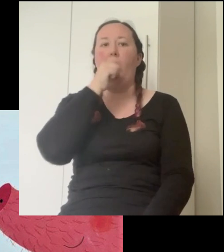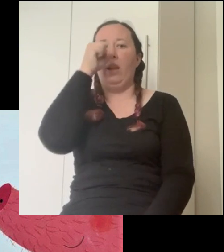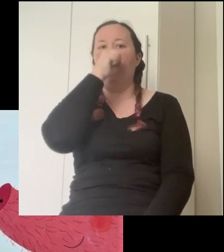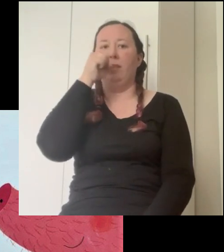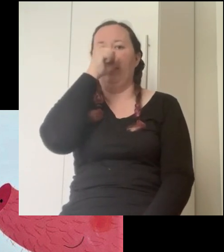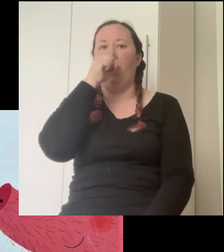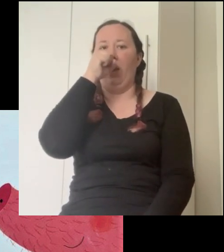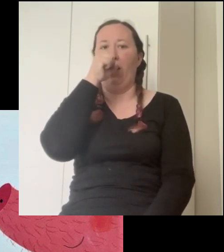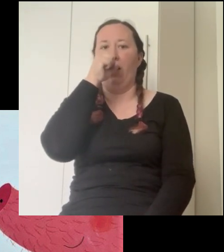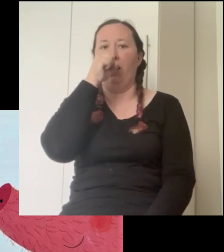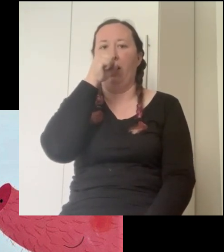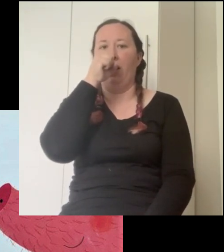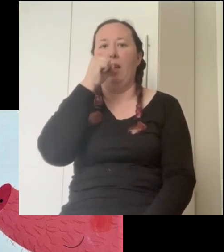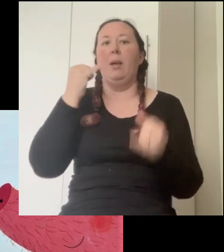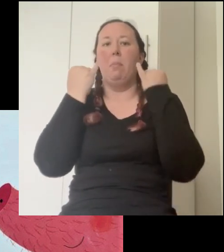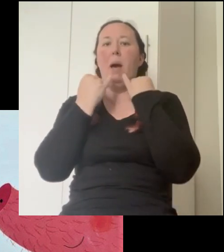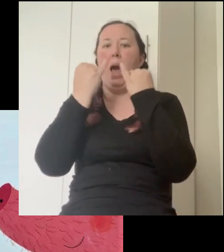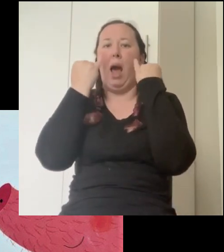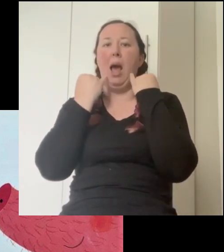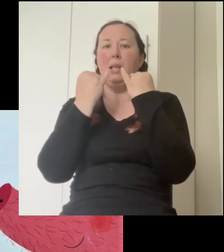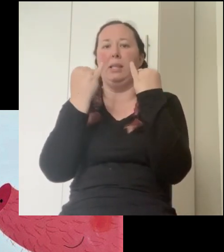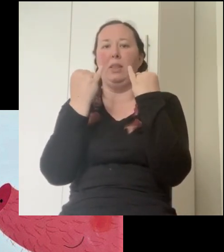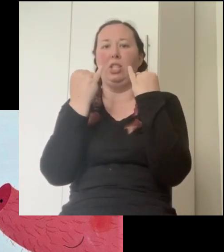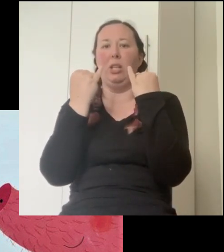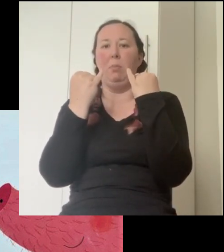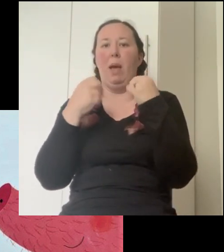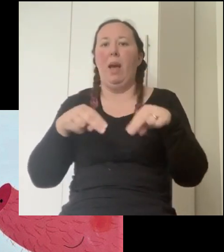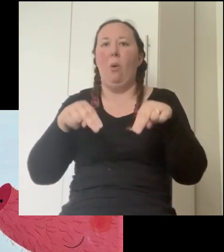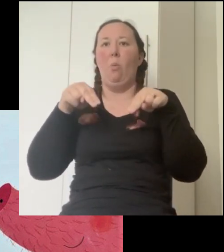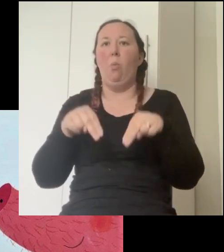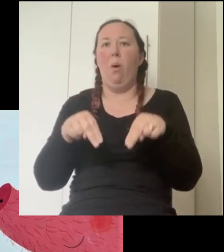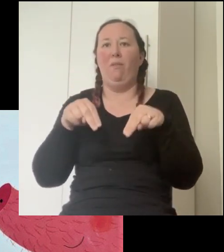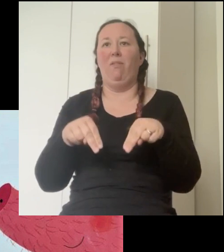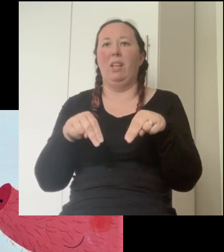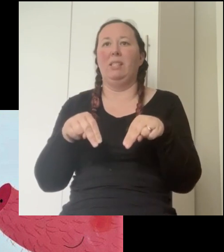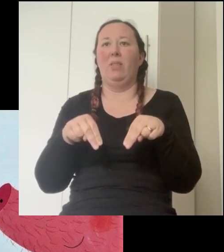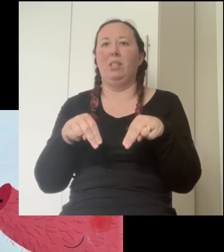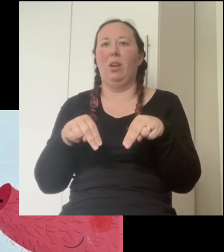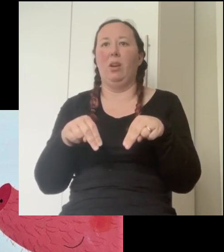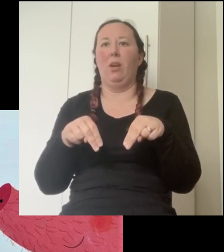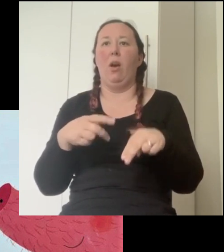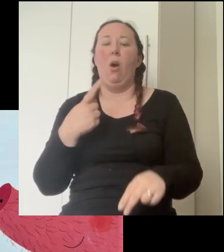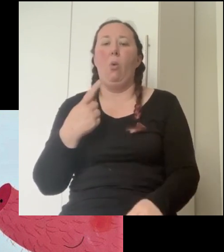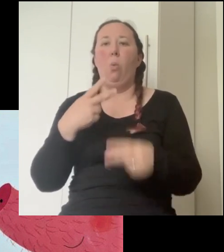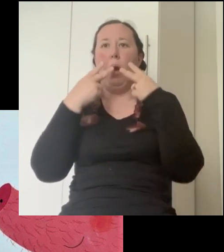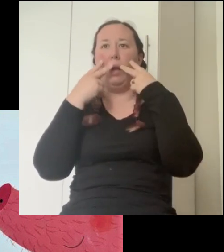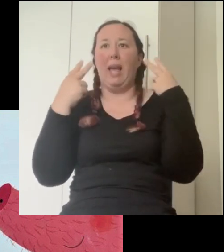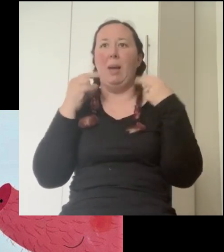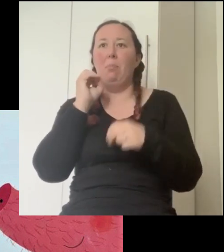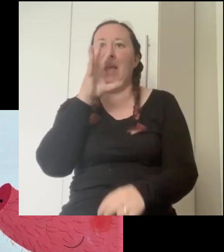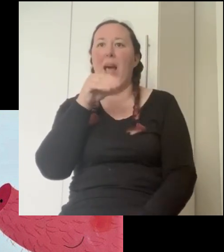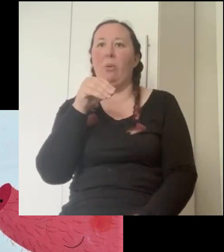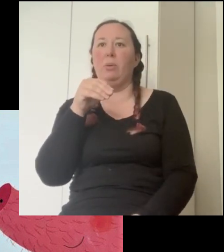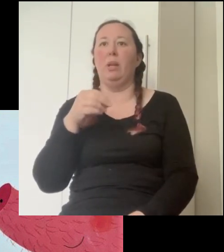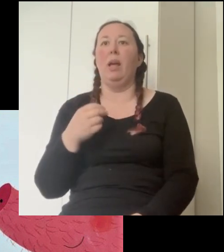oink said the hog bah said the sheep and woof said the dog one